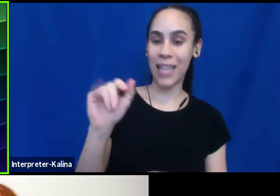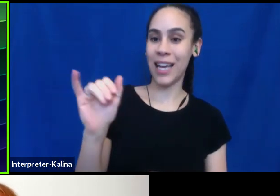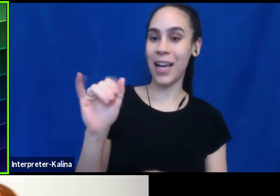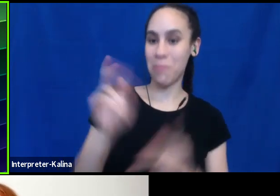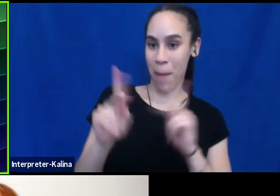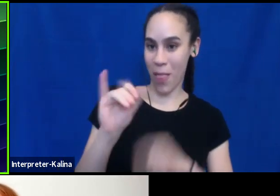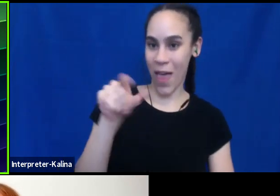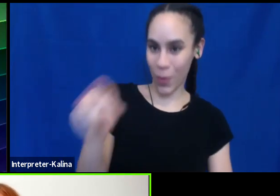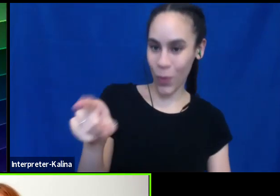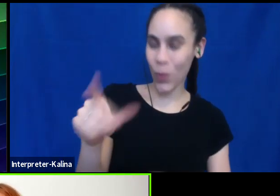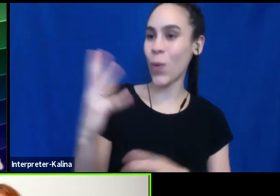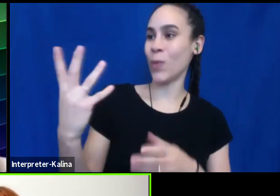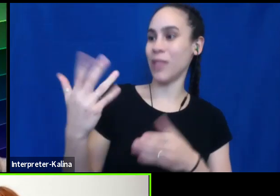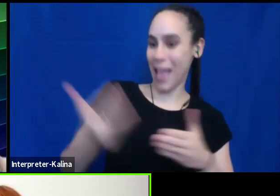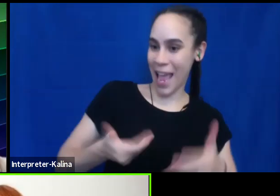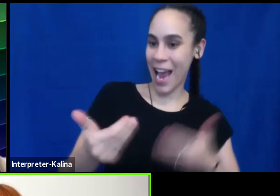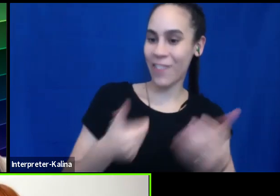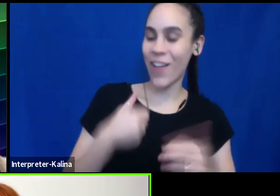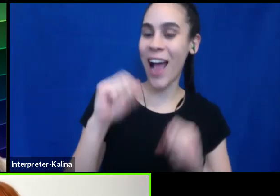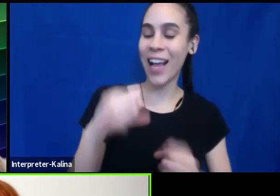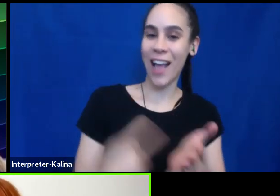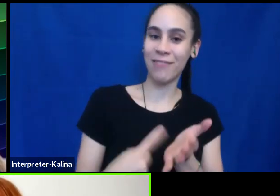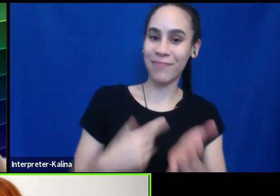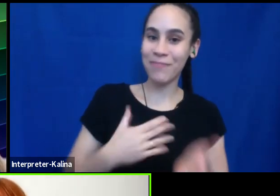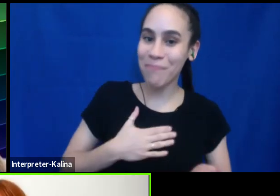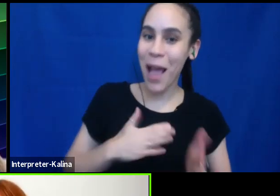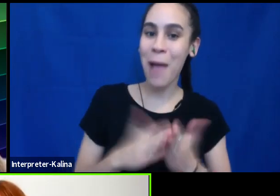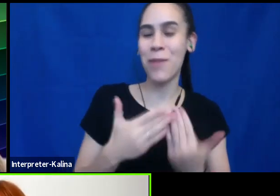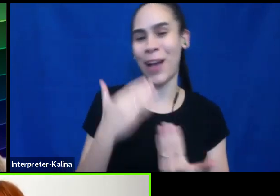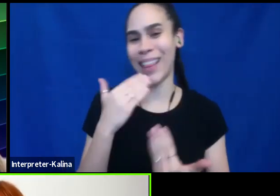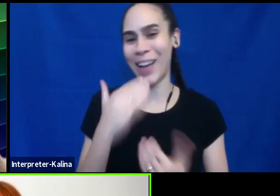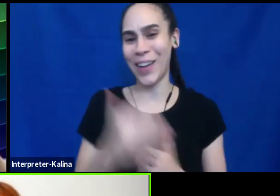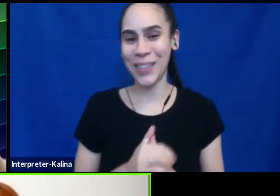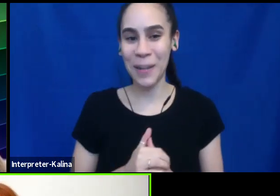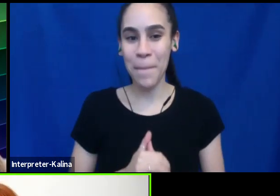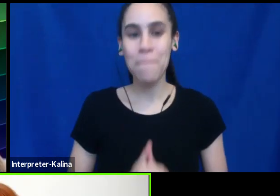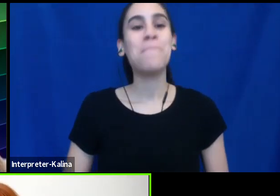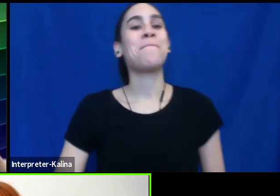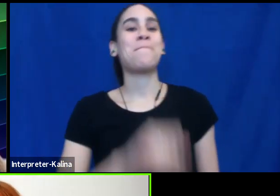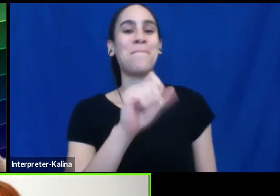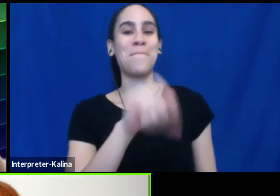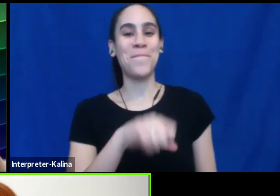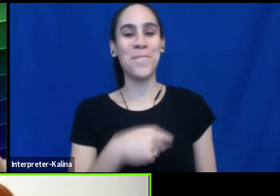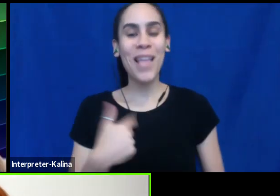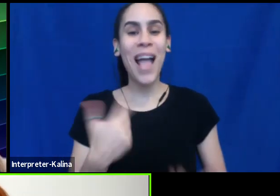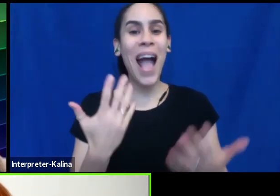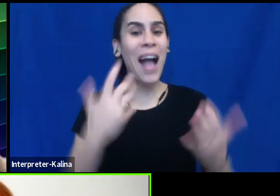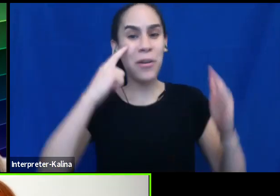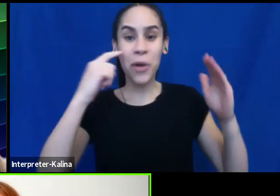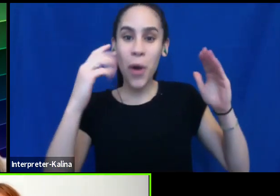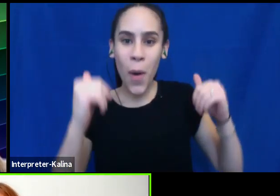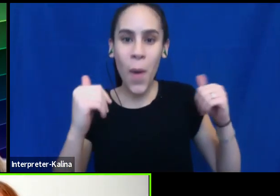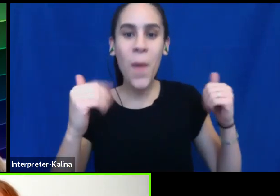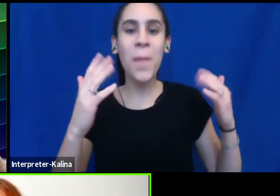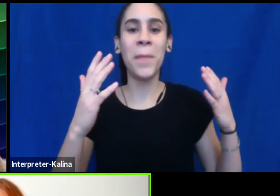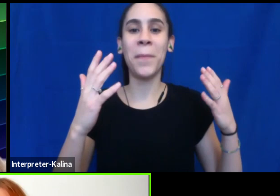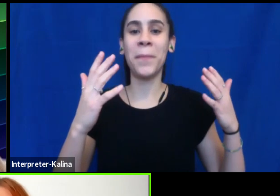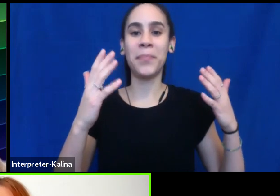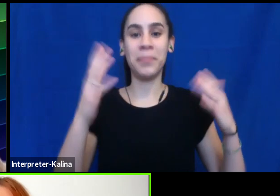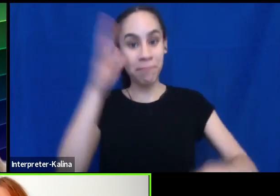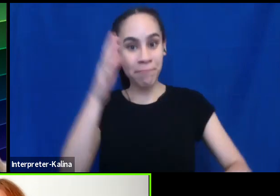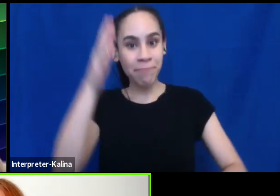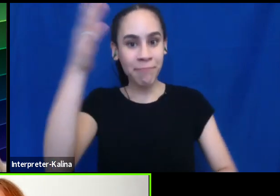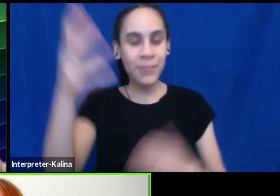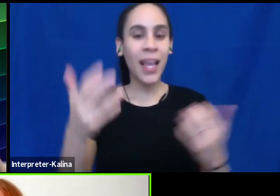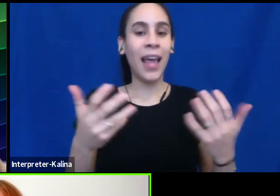So thank you. Yeah. Well, I, um, I have hopes for things kind of getting better and kind of working